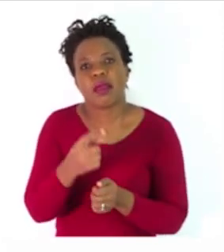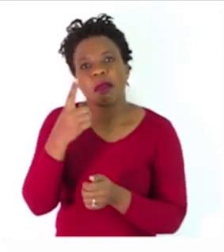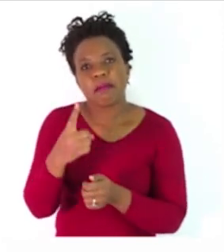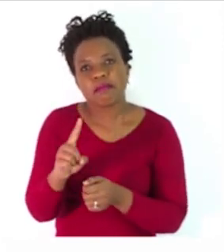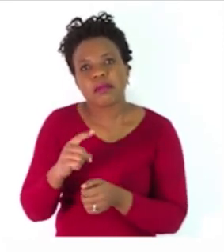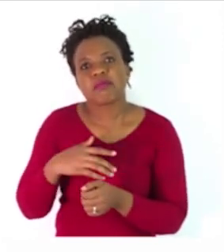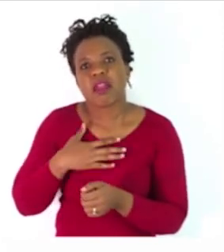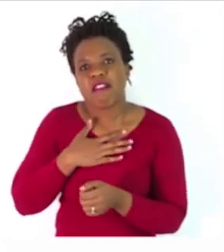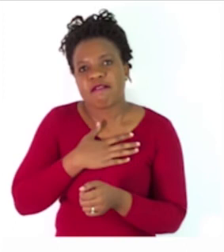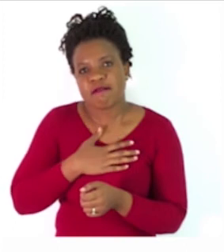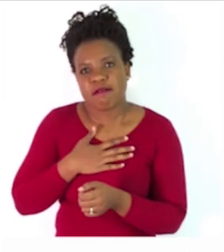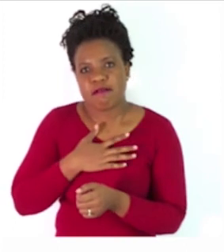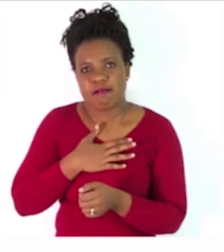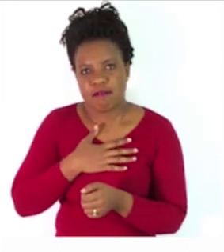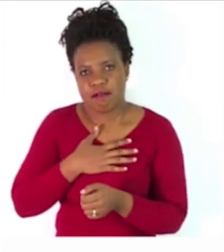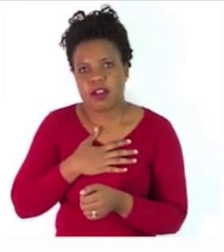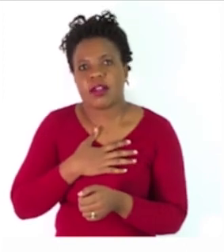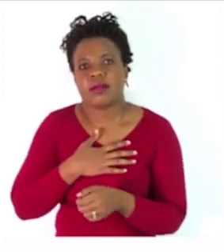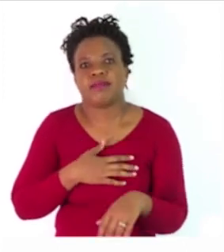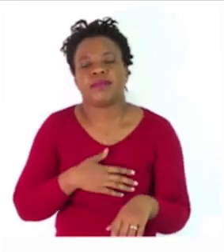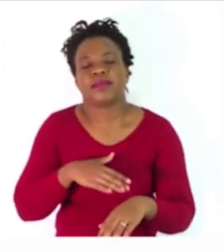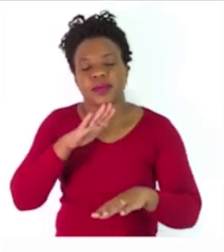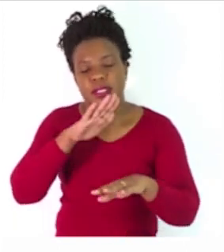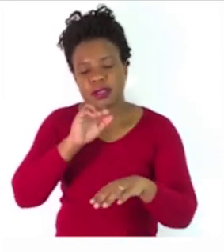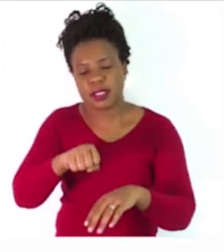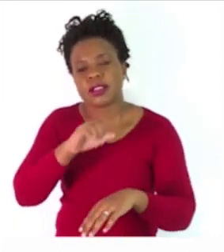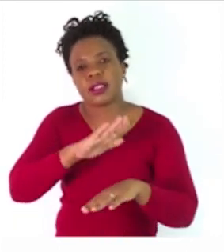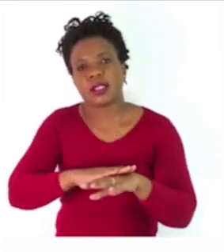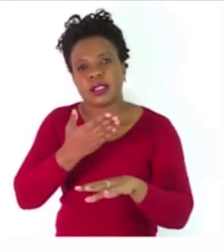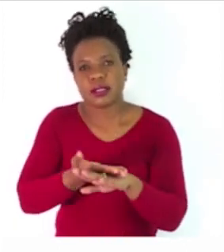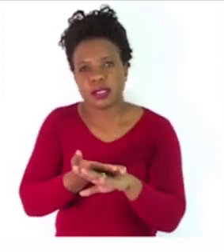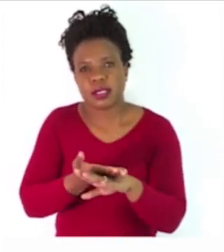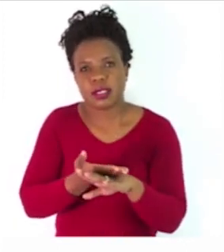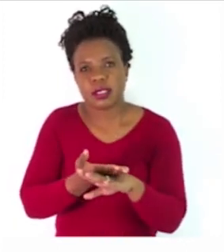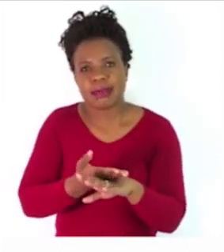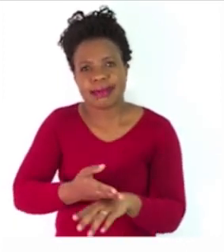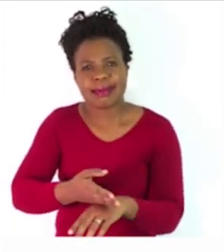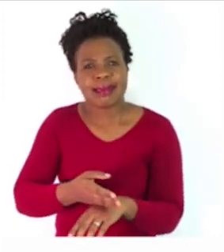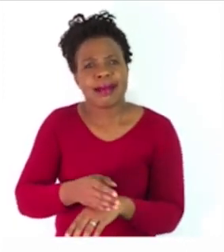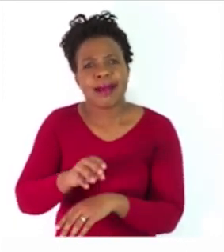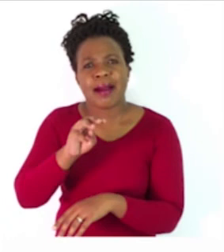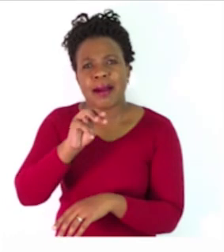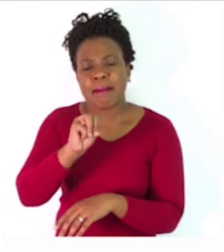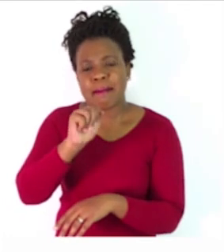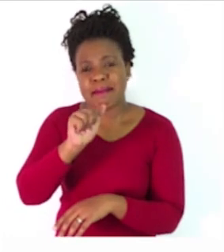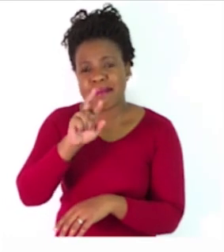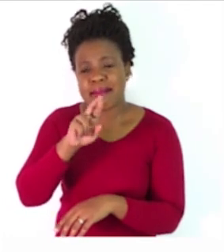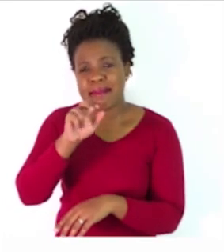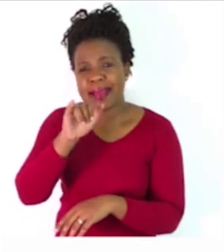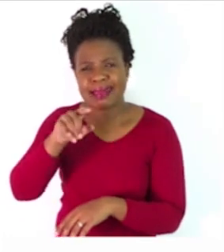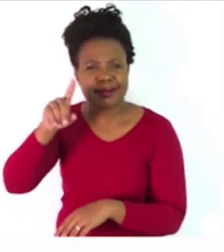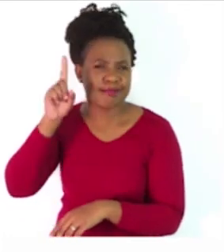idea. E.g., the naughtiness of Mary tried the